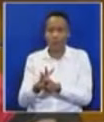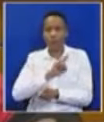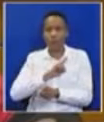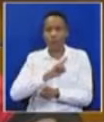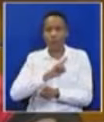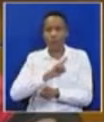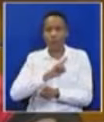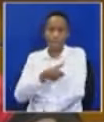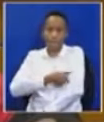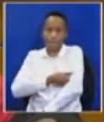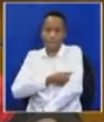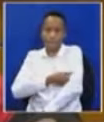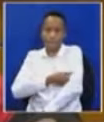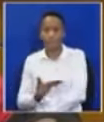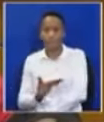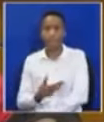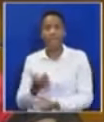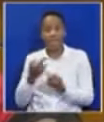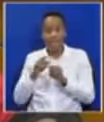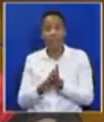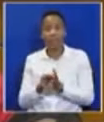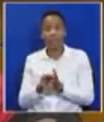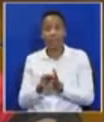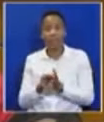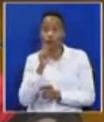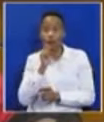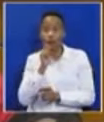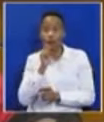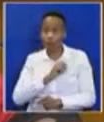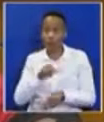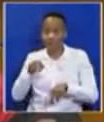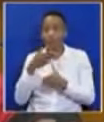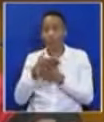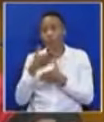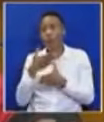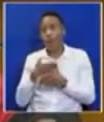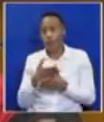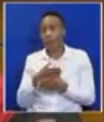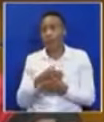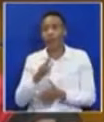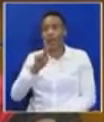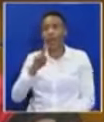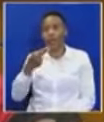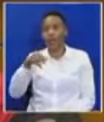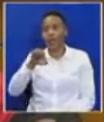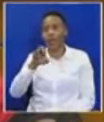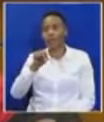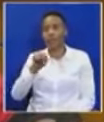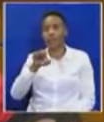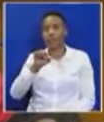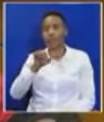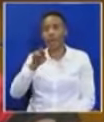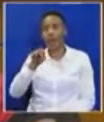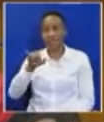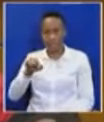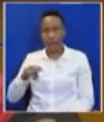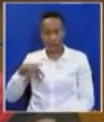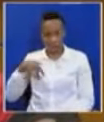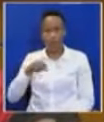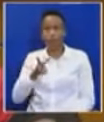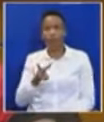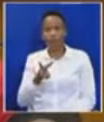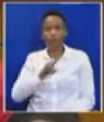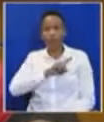Kanzani Maseko will not have died, such as lonely death after having been raped by a person she thought was her